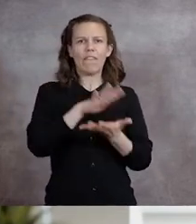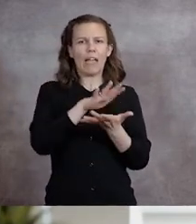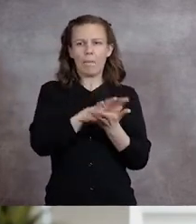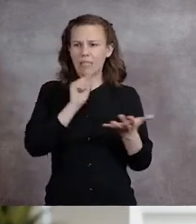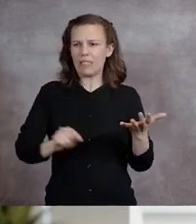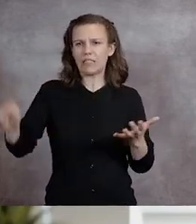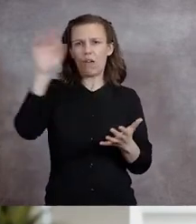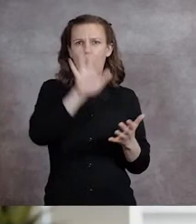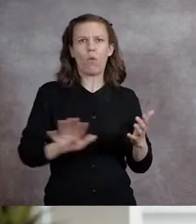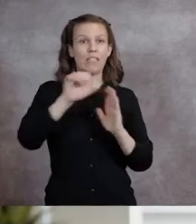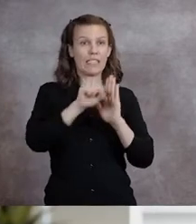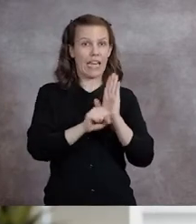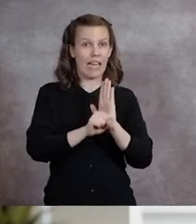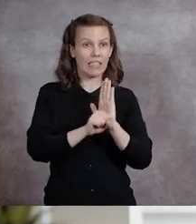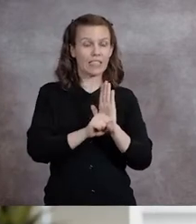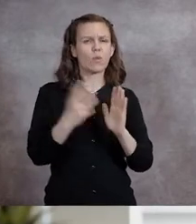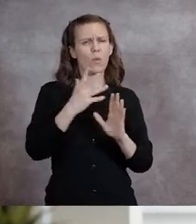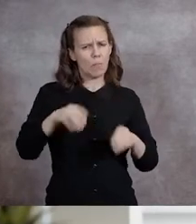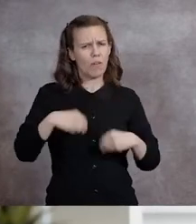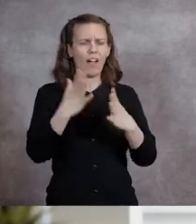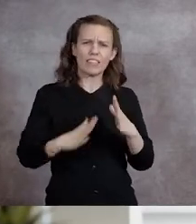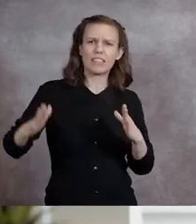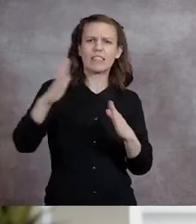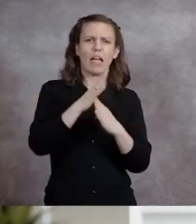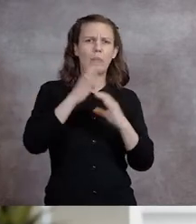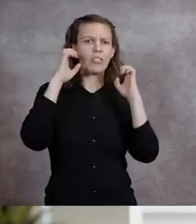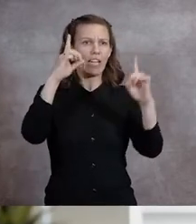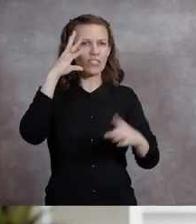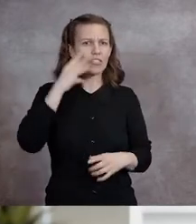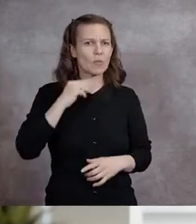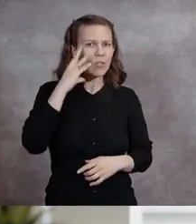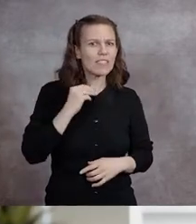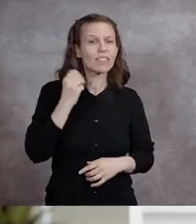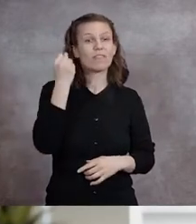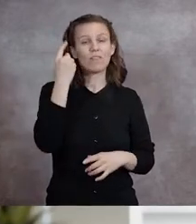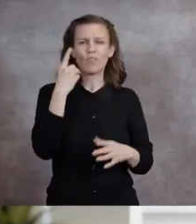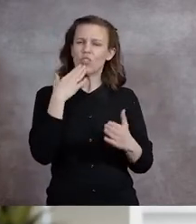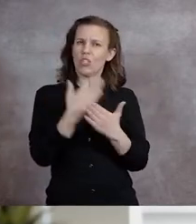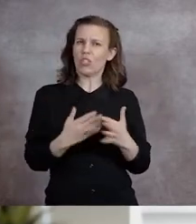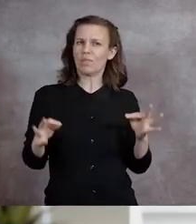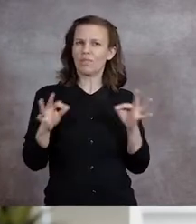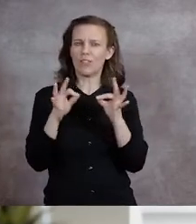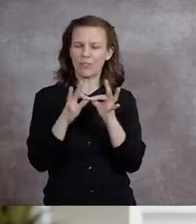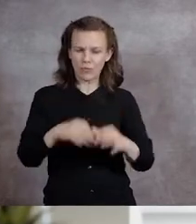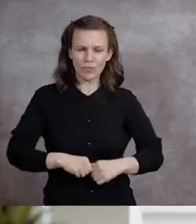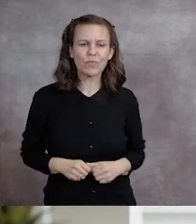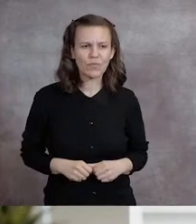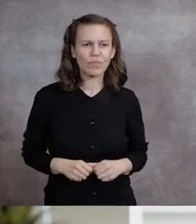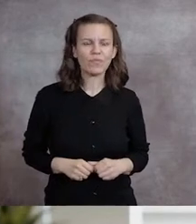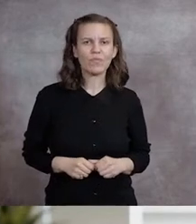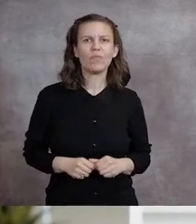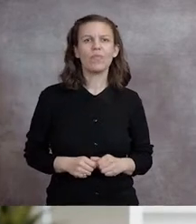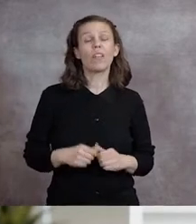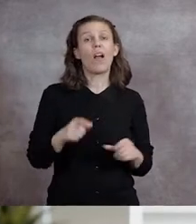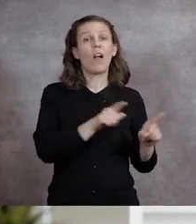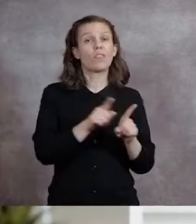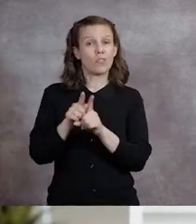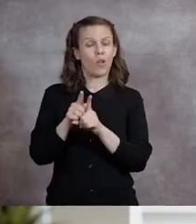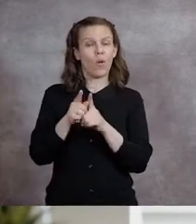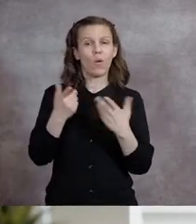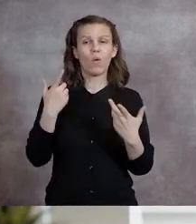Because UNM, with five campuses across the state, provides an exceptional educational experience at an exceptional value.